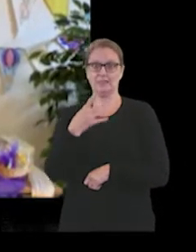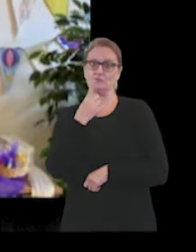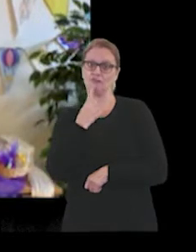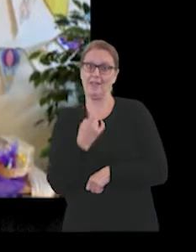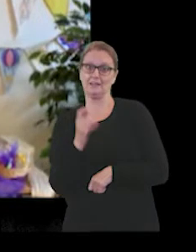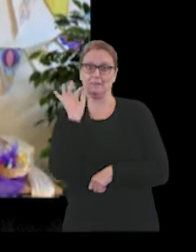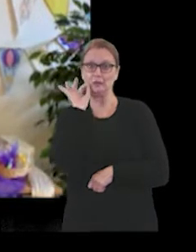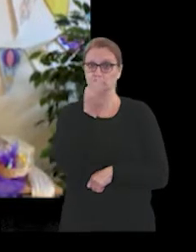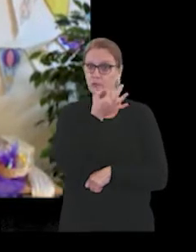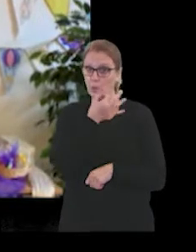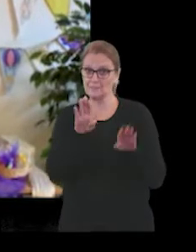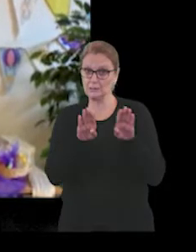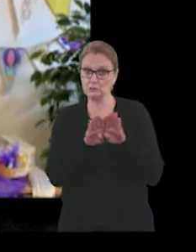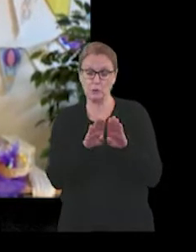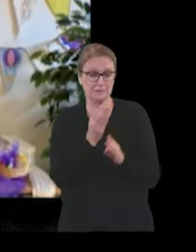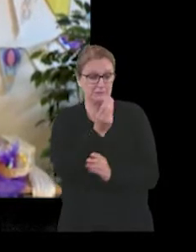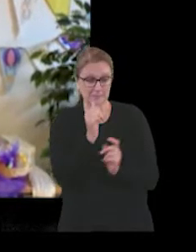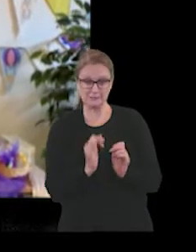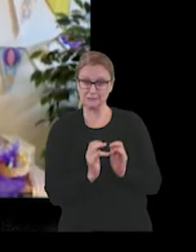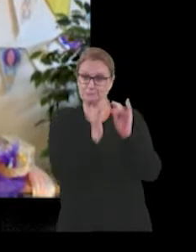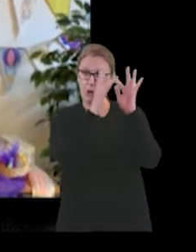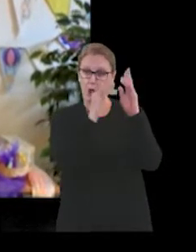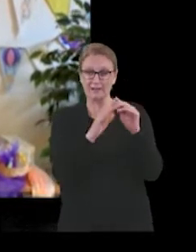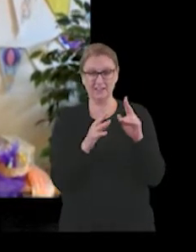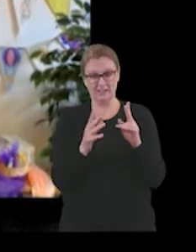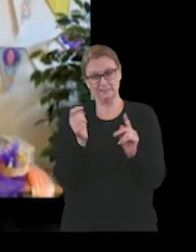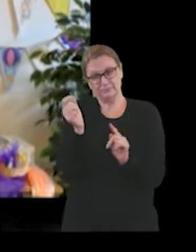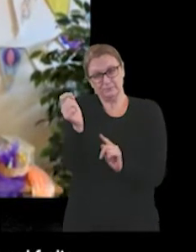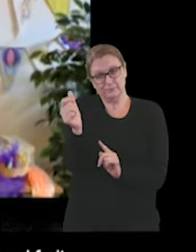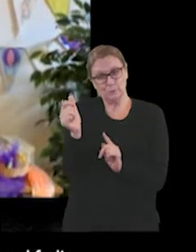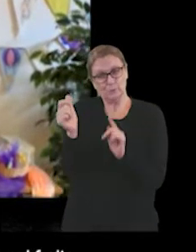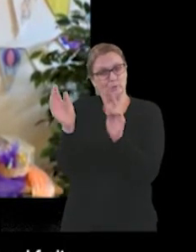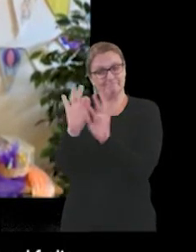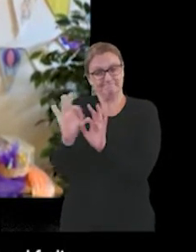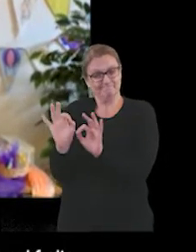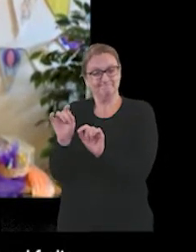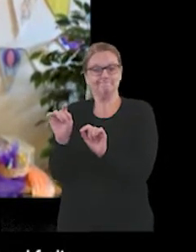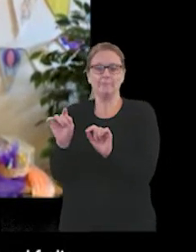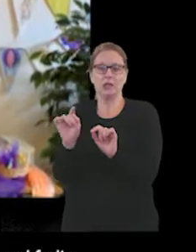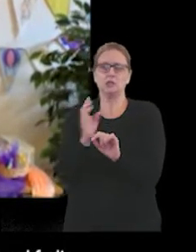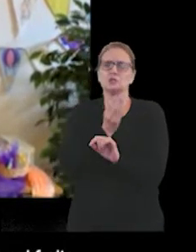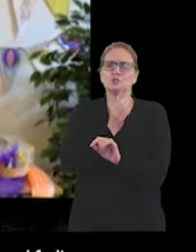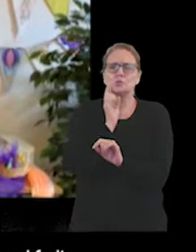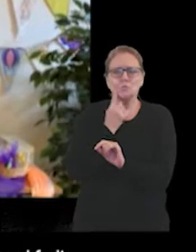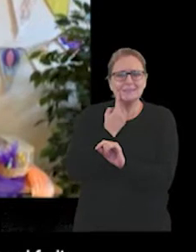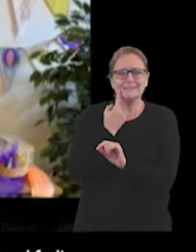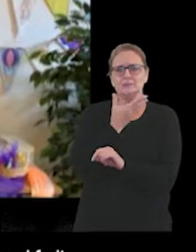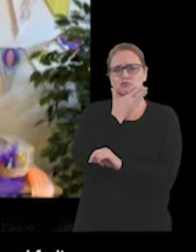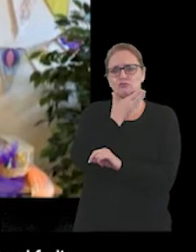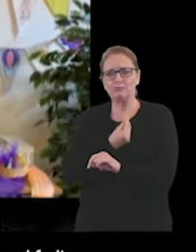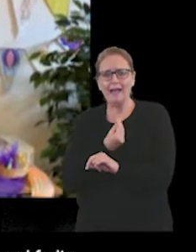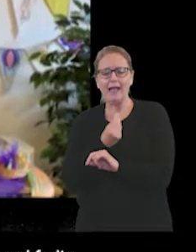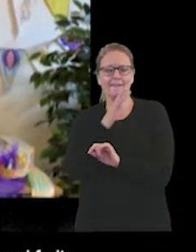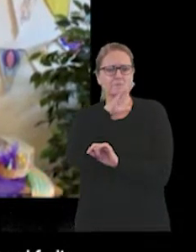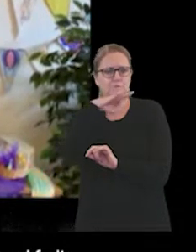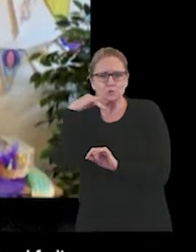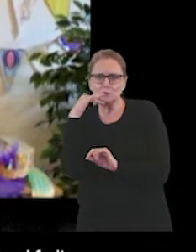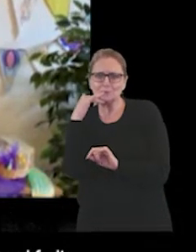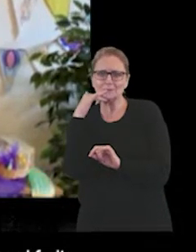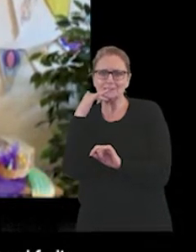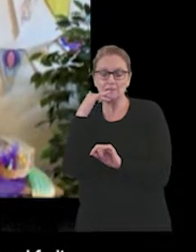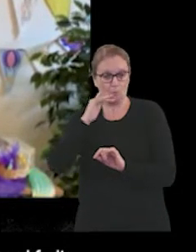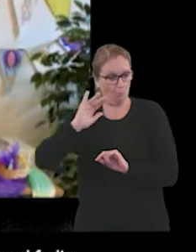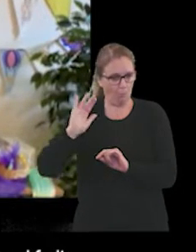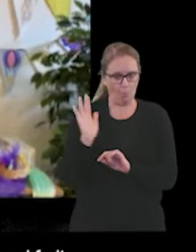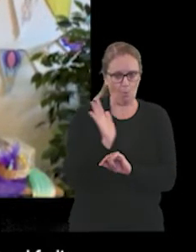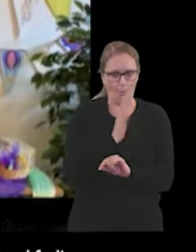rosy too. Some is sparkling, all but a few. There is sweet, there is dry and fruity, all of